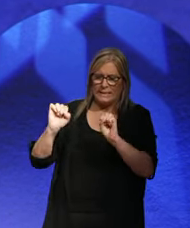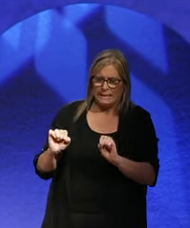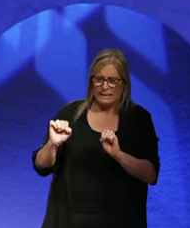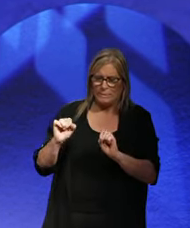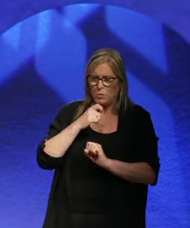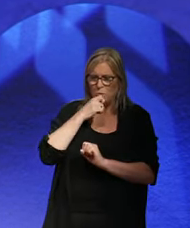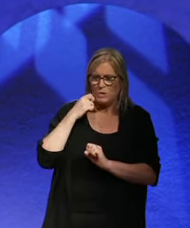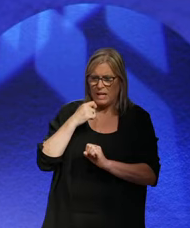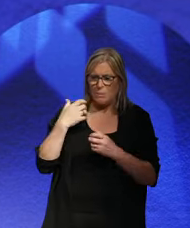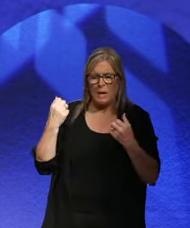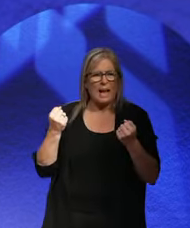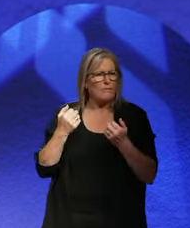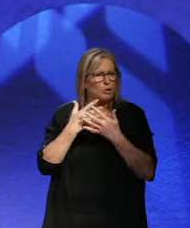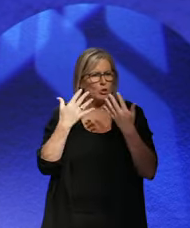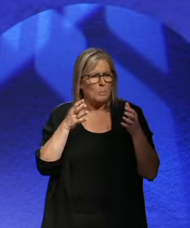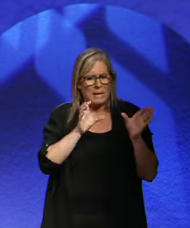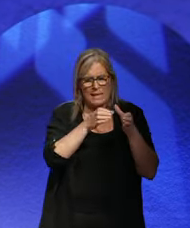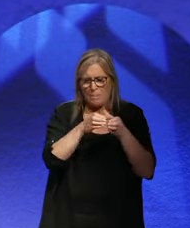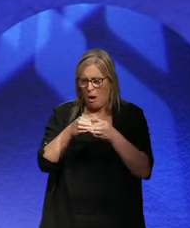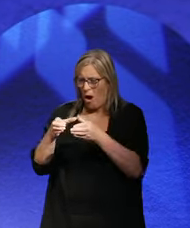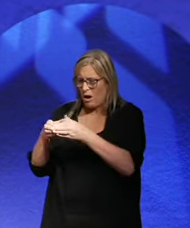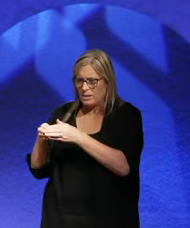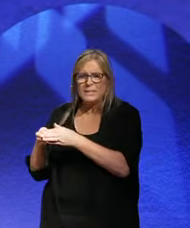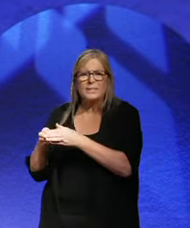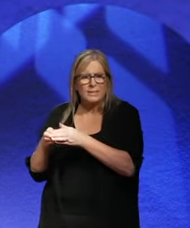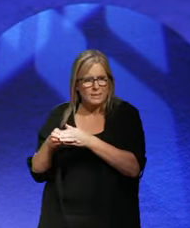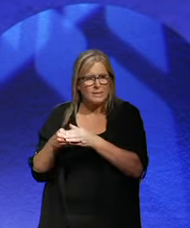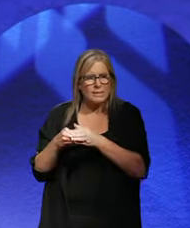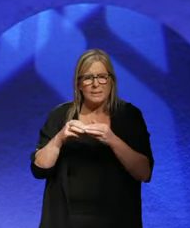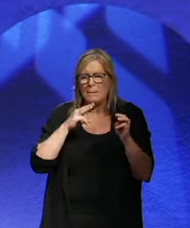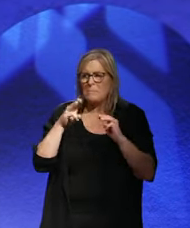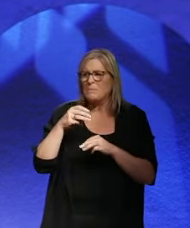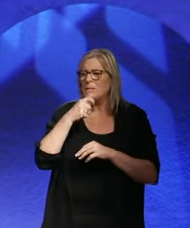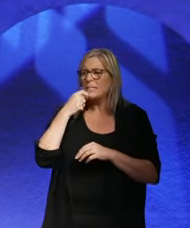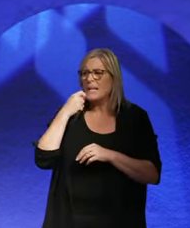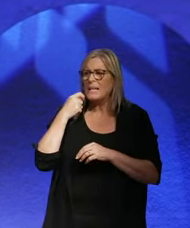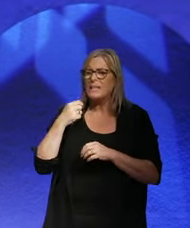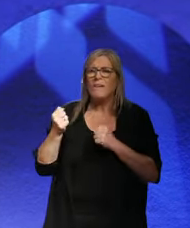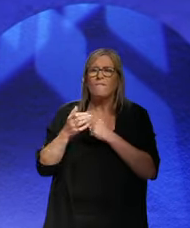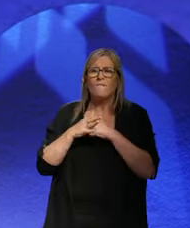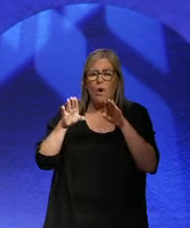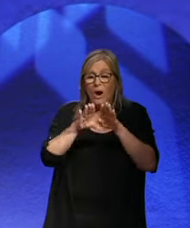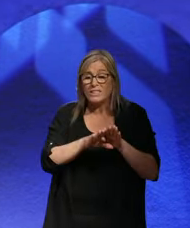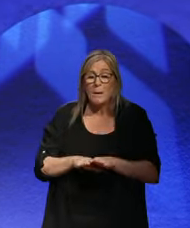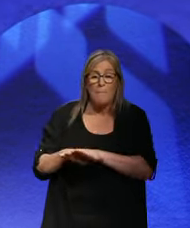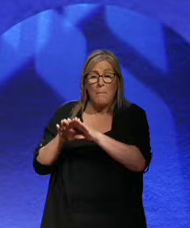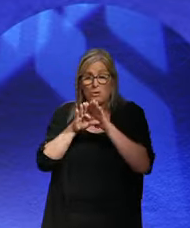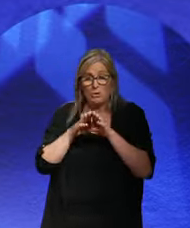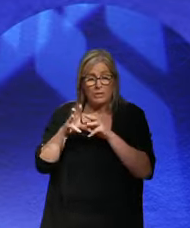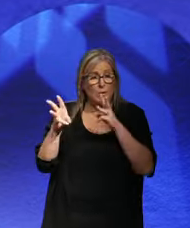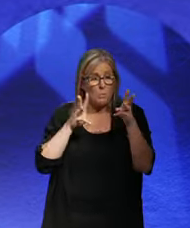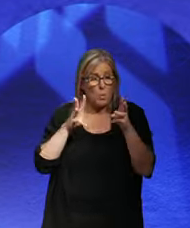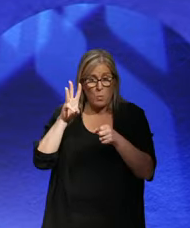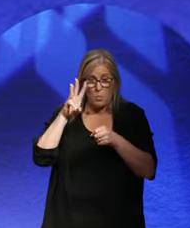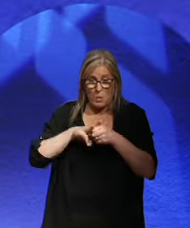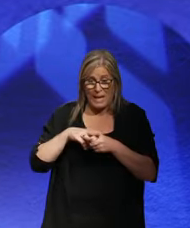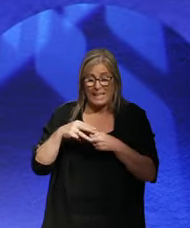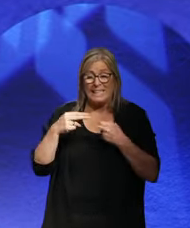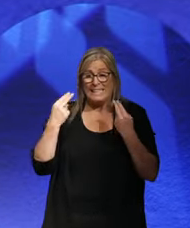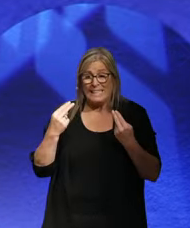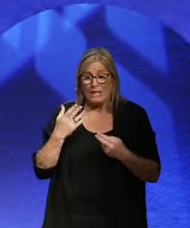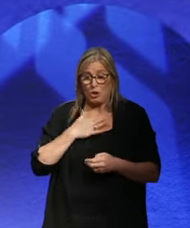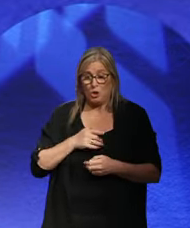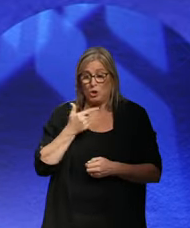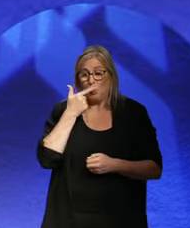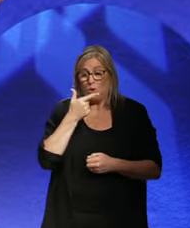we've got too many parties. If only we... People have said, you know, for a democracy to function well, you need a two-party